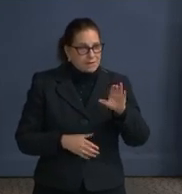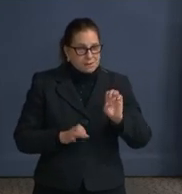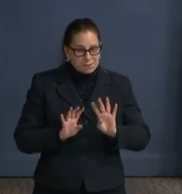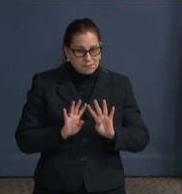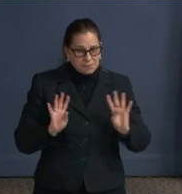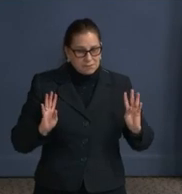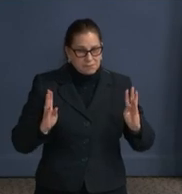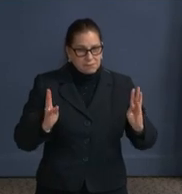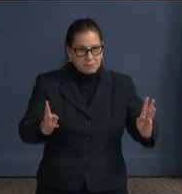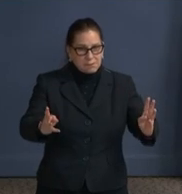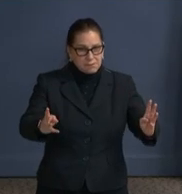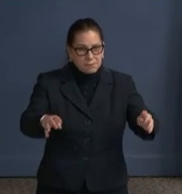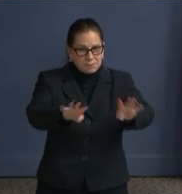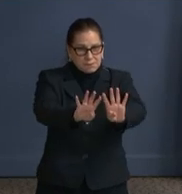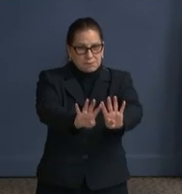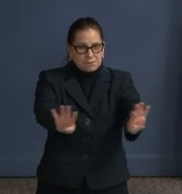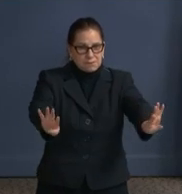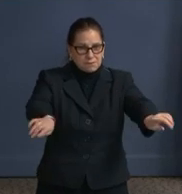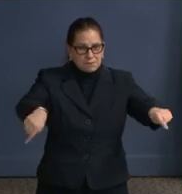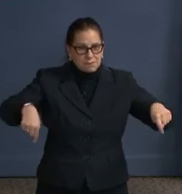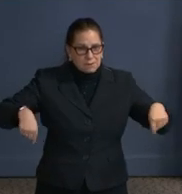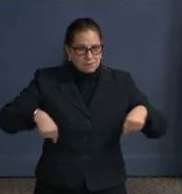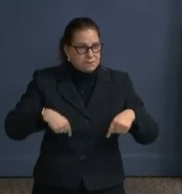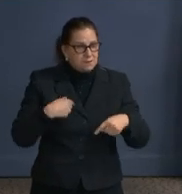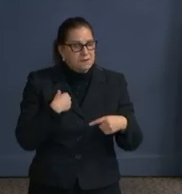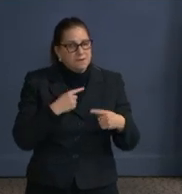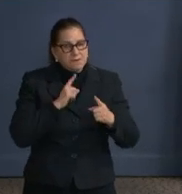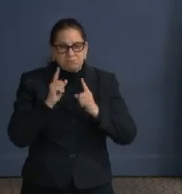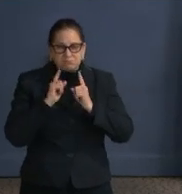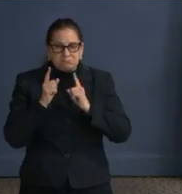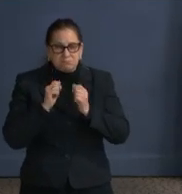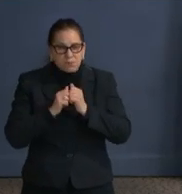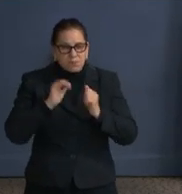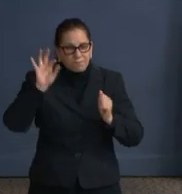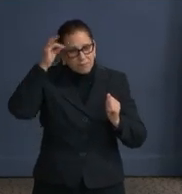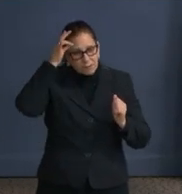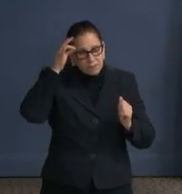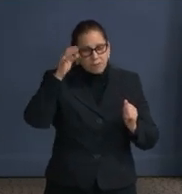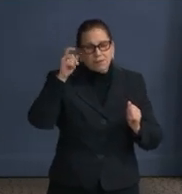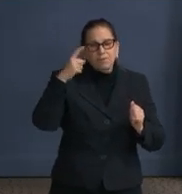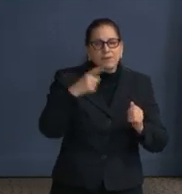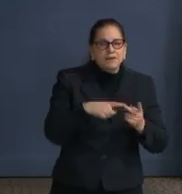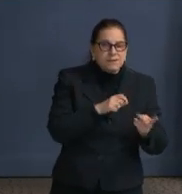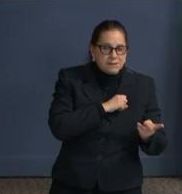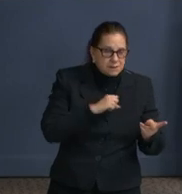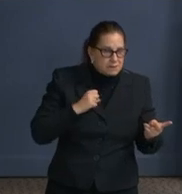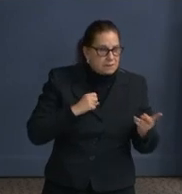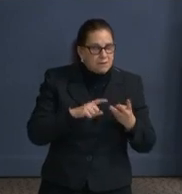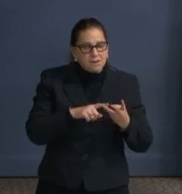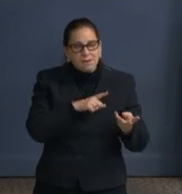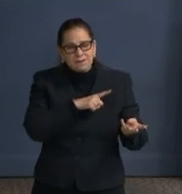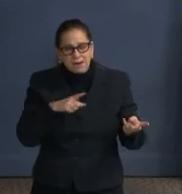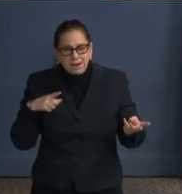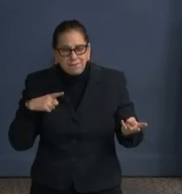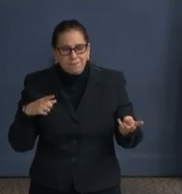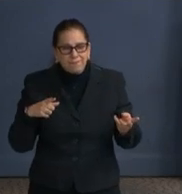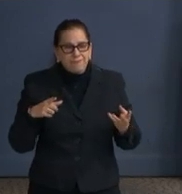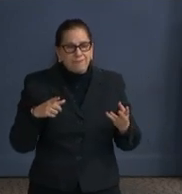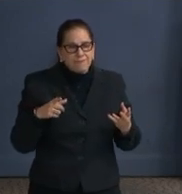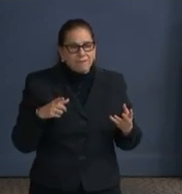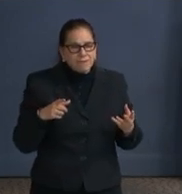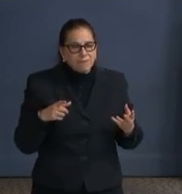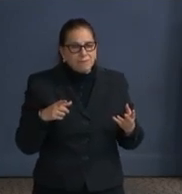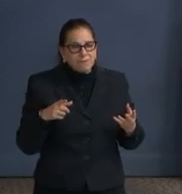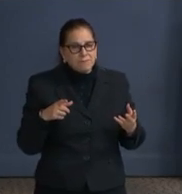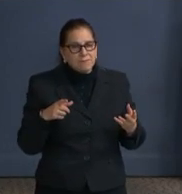with the federal government, both the executive and the legislative side, you know, we still have fencing that's around Lafayette Park as well as